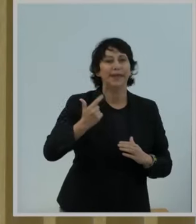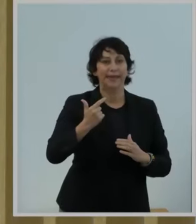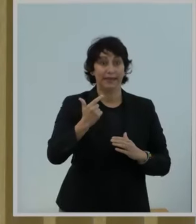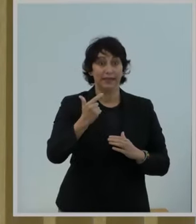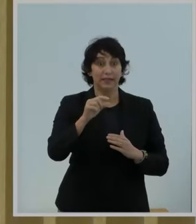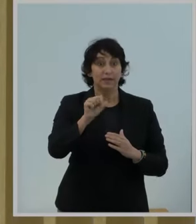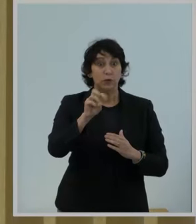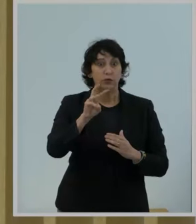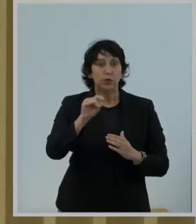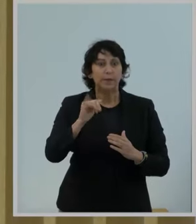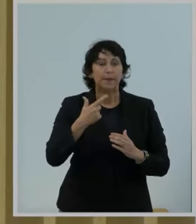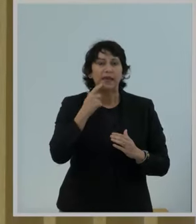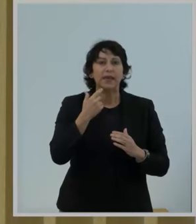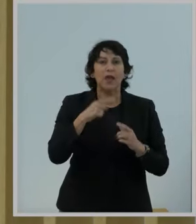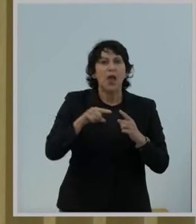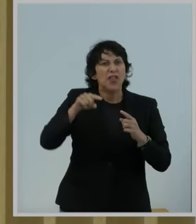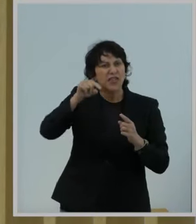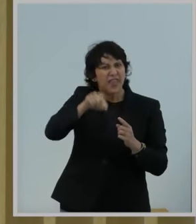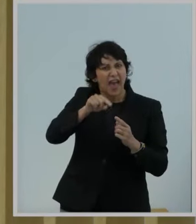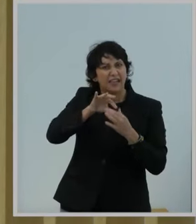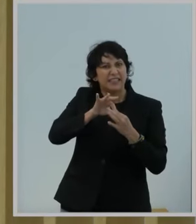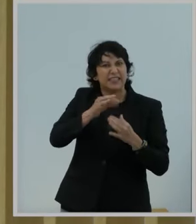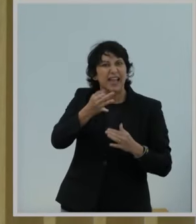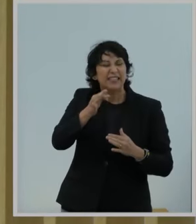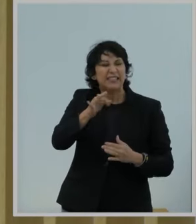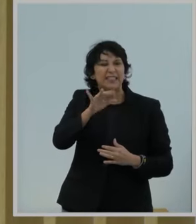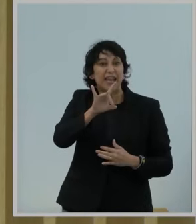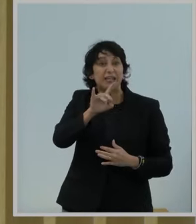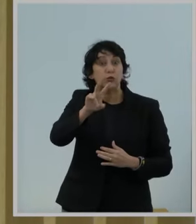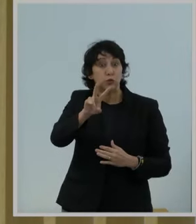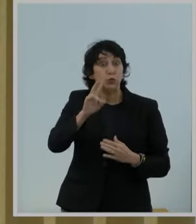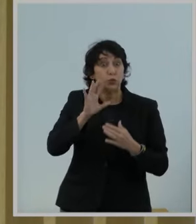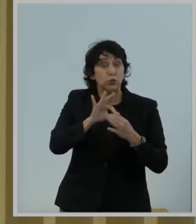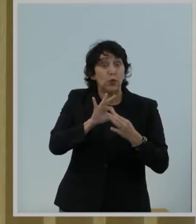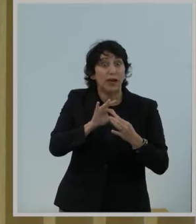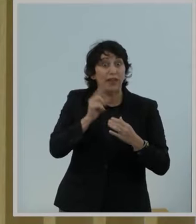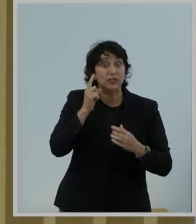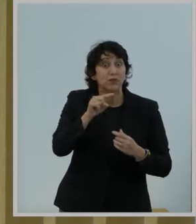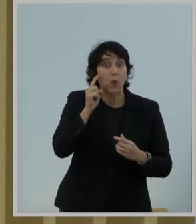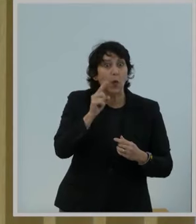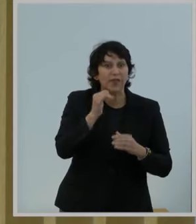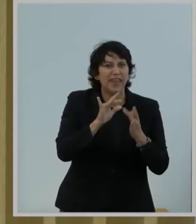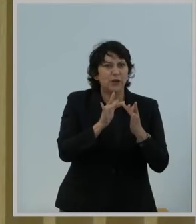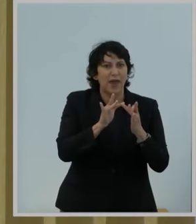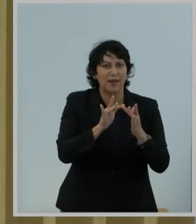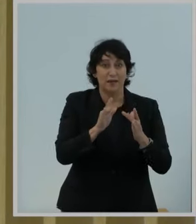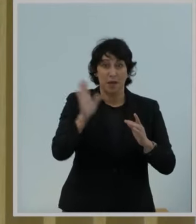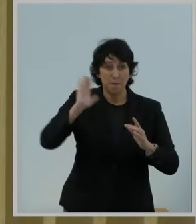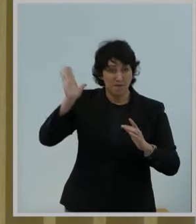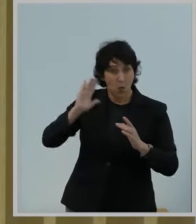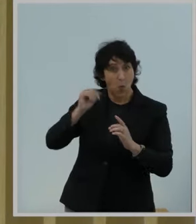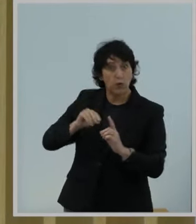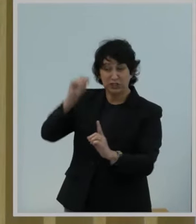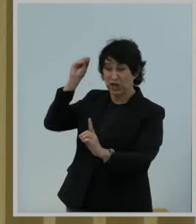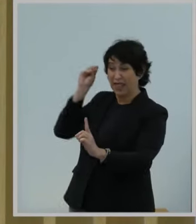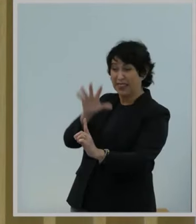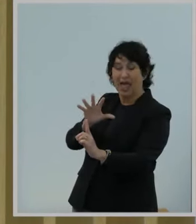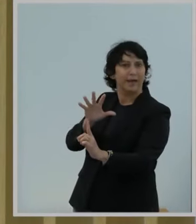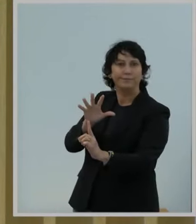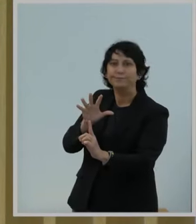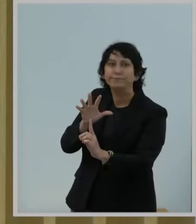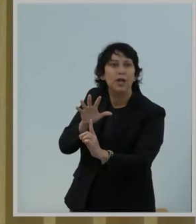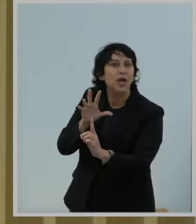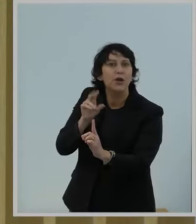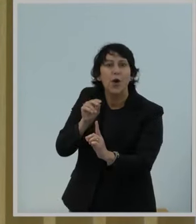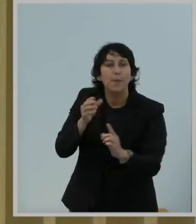regulations to the Internet. Now, rather than shedding light on this debate, far too many people